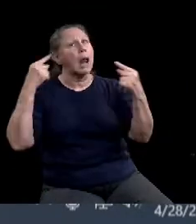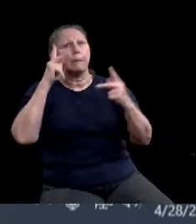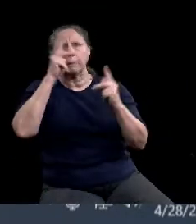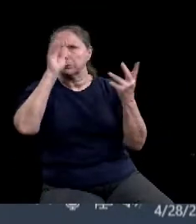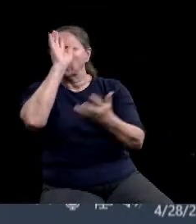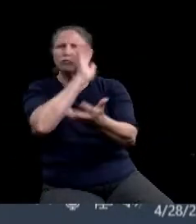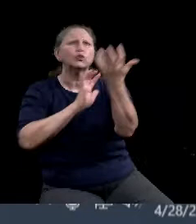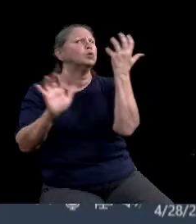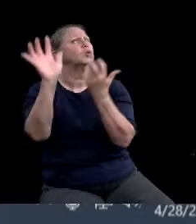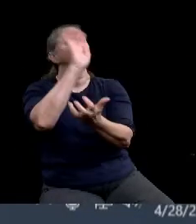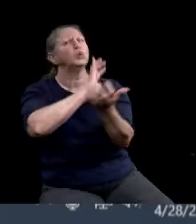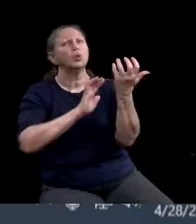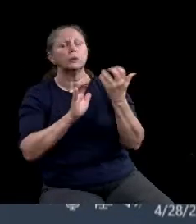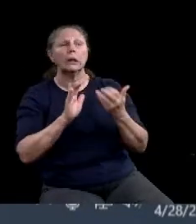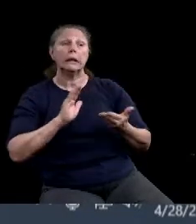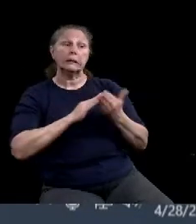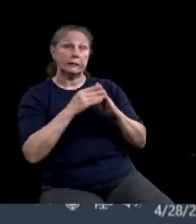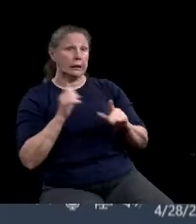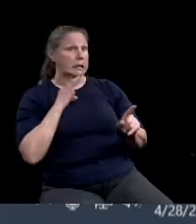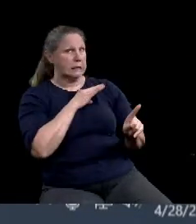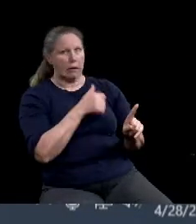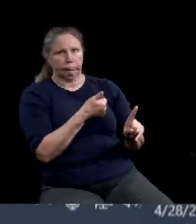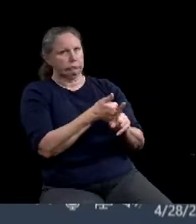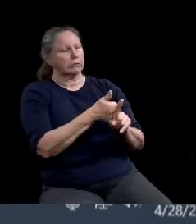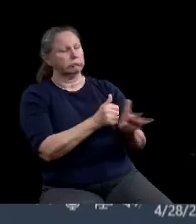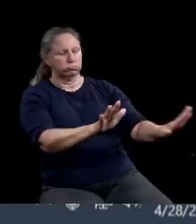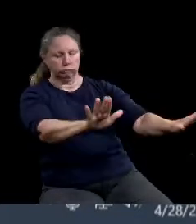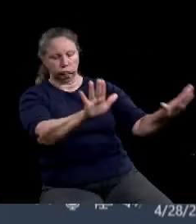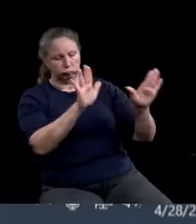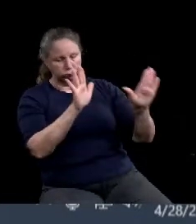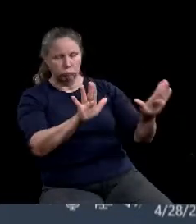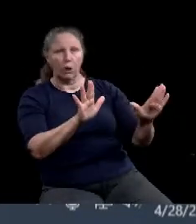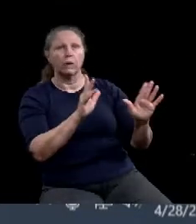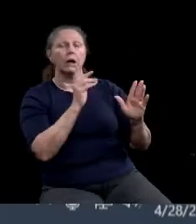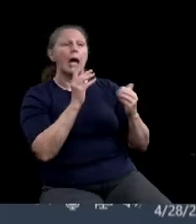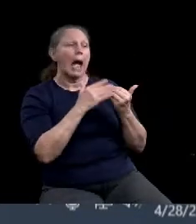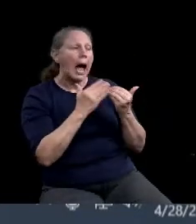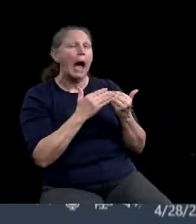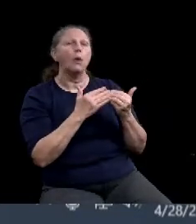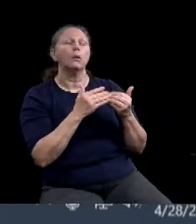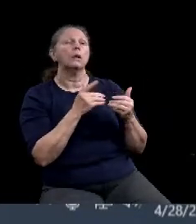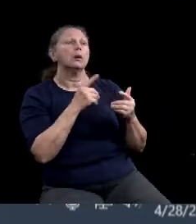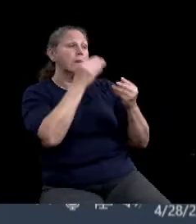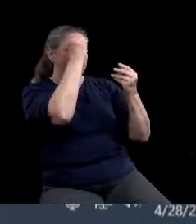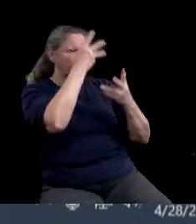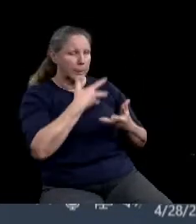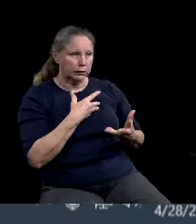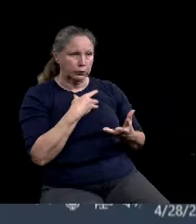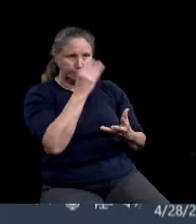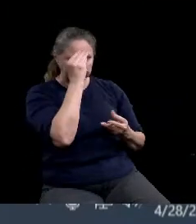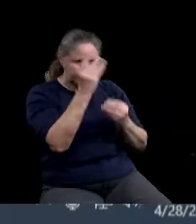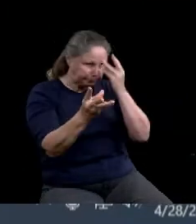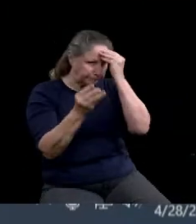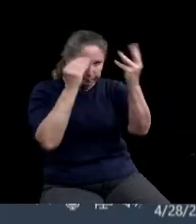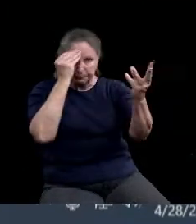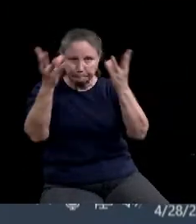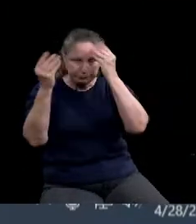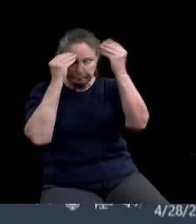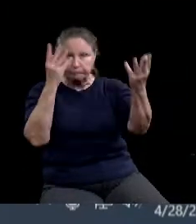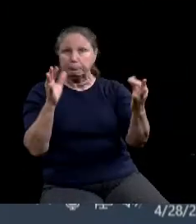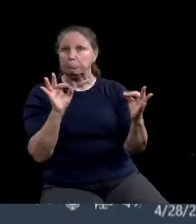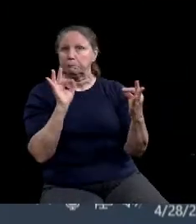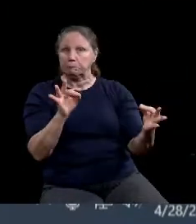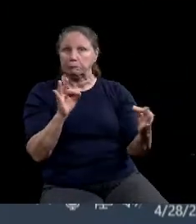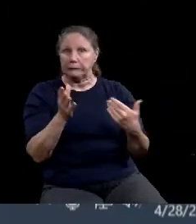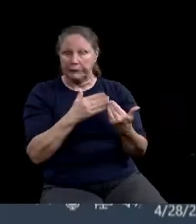job of being a vehicle to disseminate the right information. And so online, yes. And then, you know, let's get it